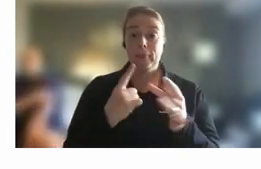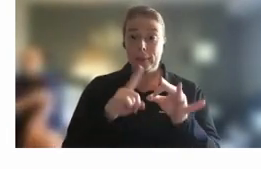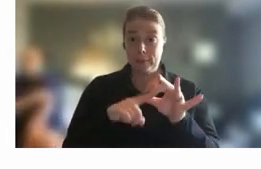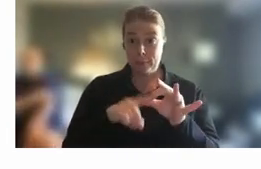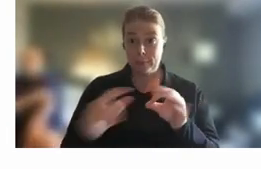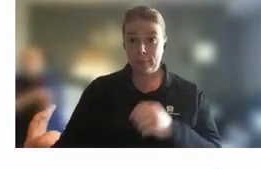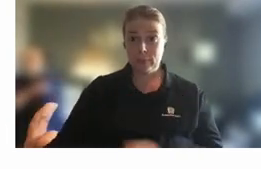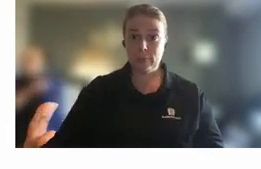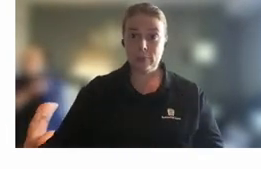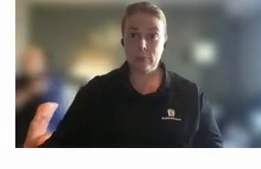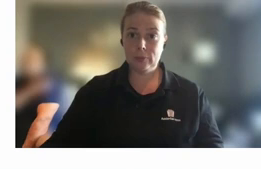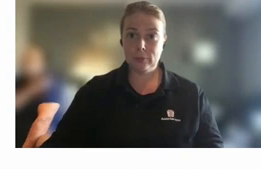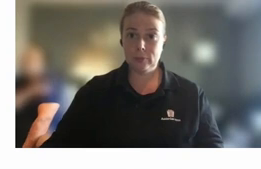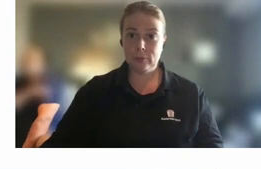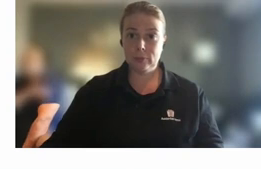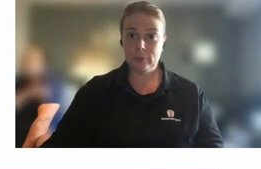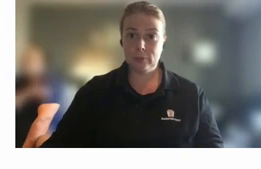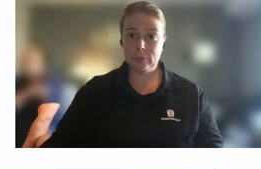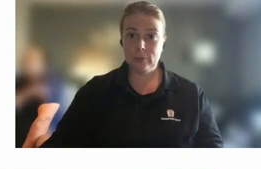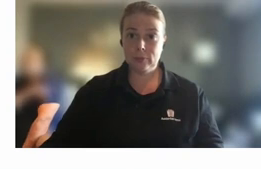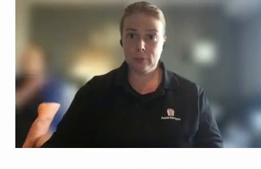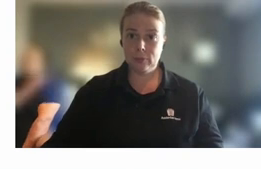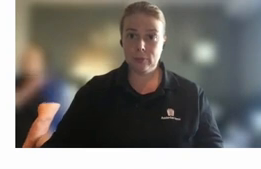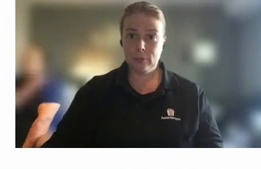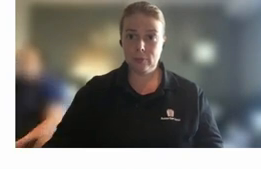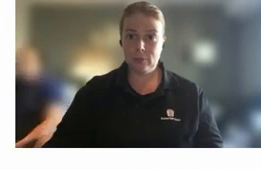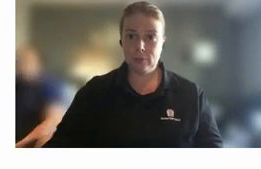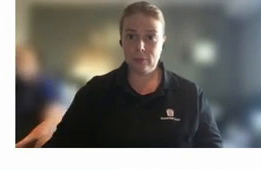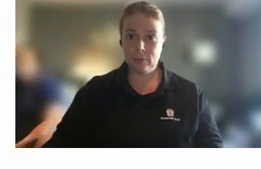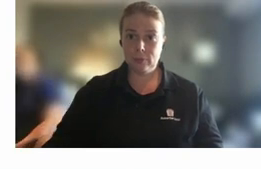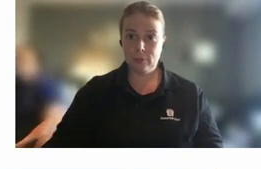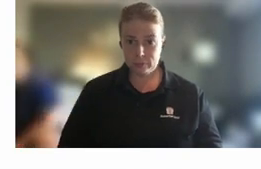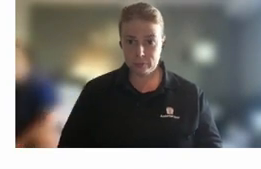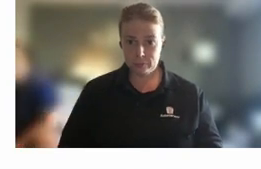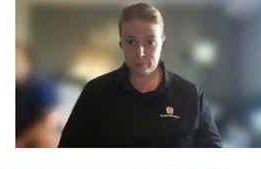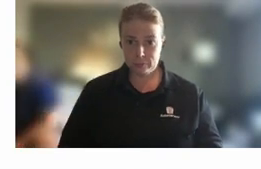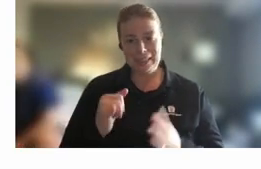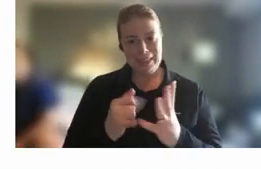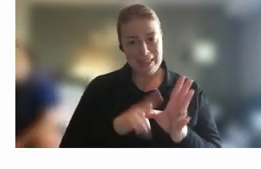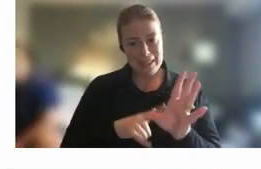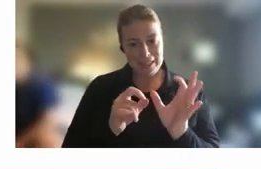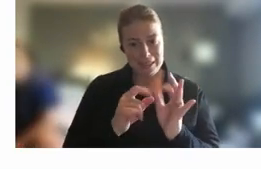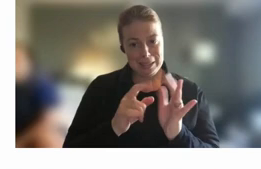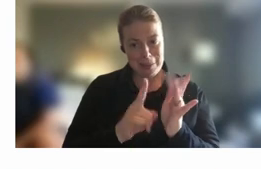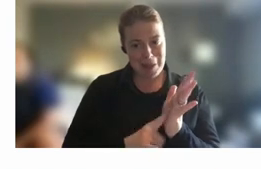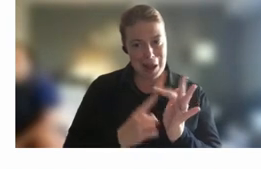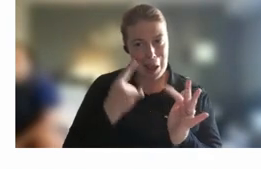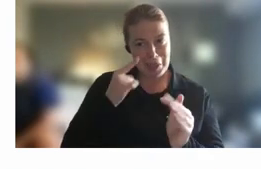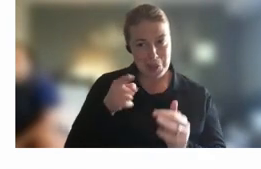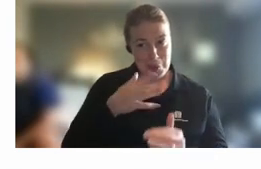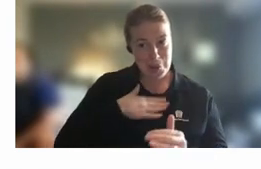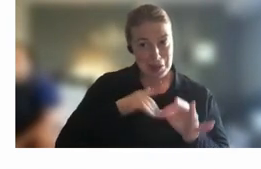come through so there has been a lot of sybilla i think you'll like this one there has been a lot of research